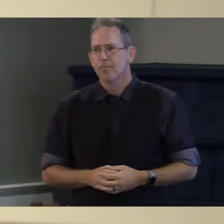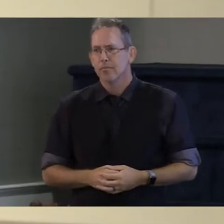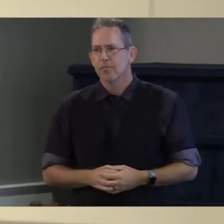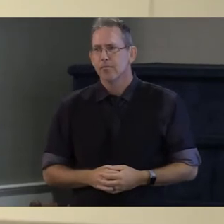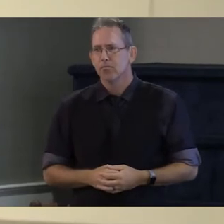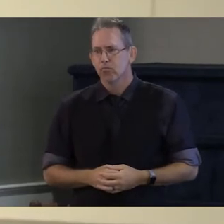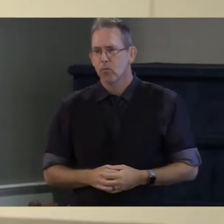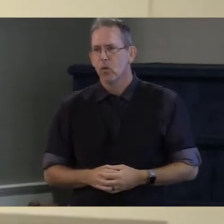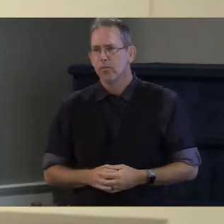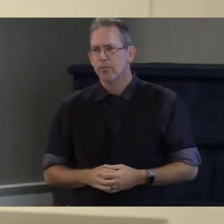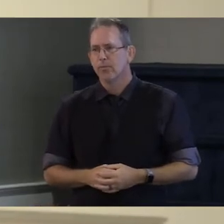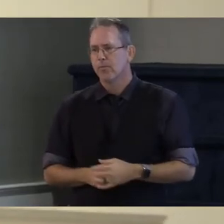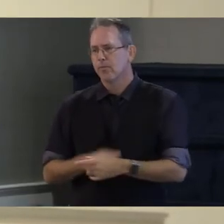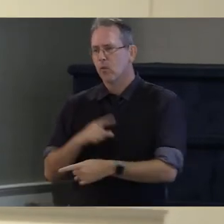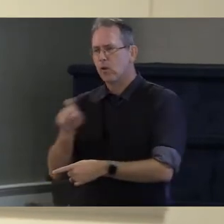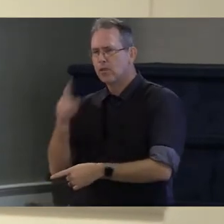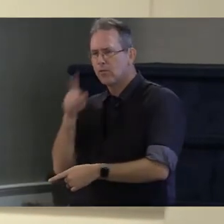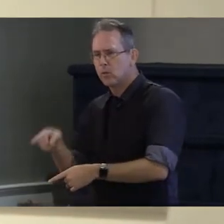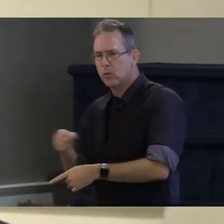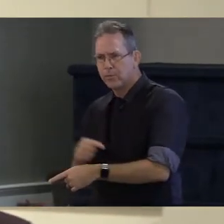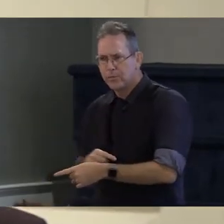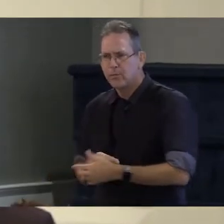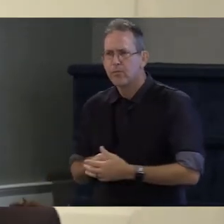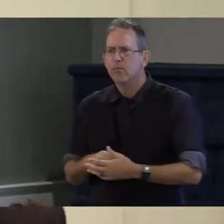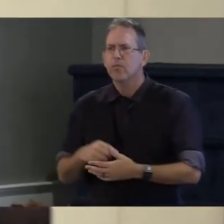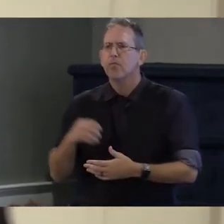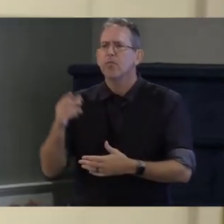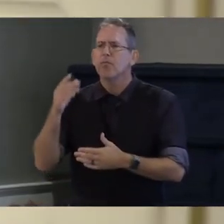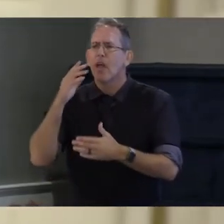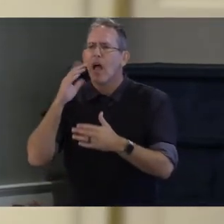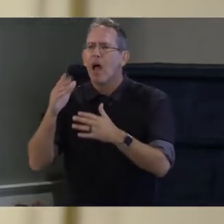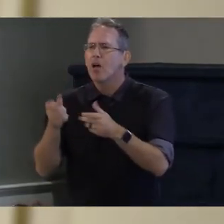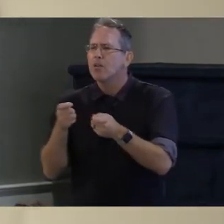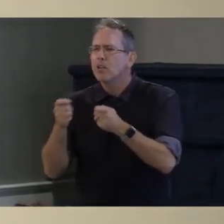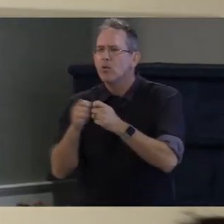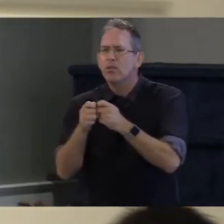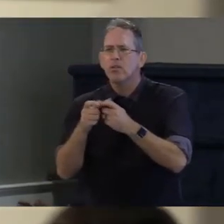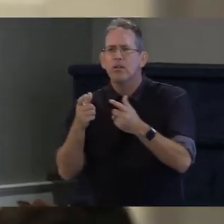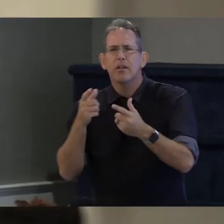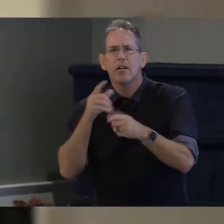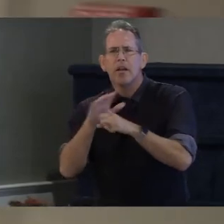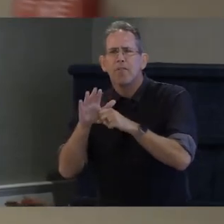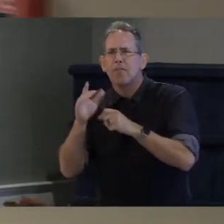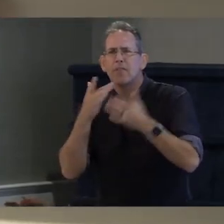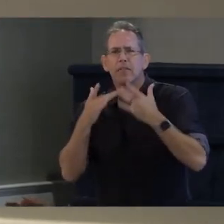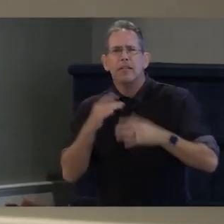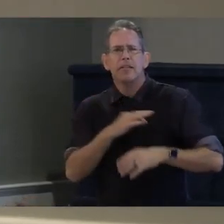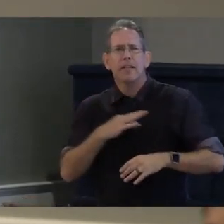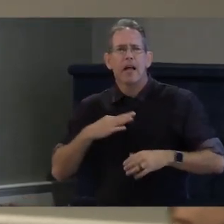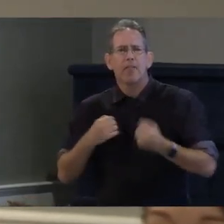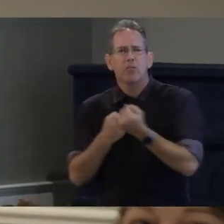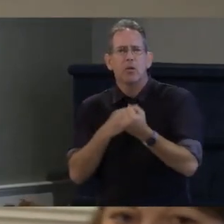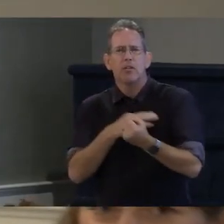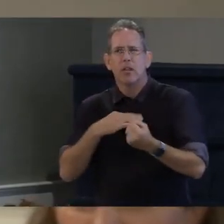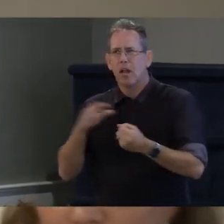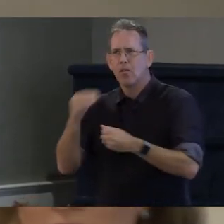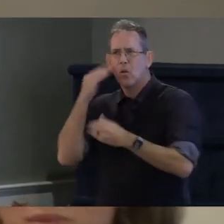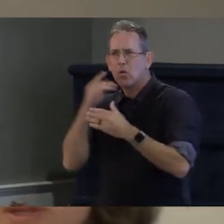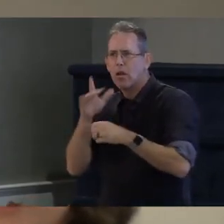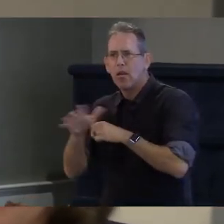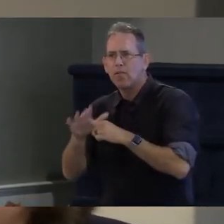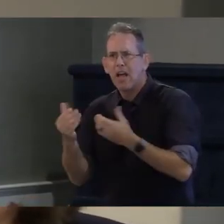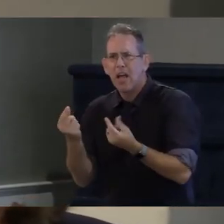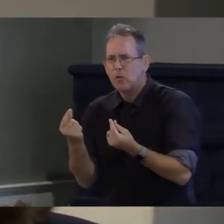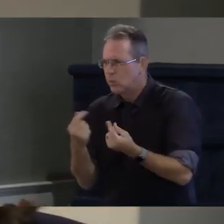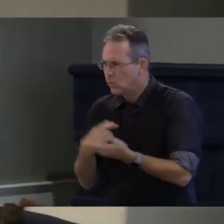services in this state and country i wanted to say one quick thing before moving to this question i think the last